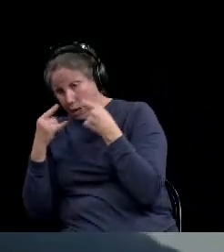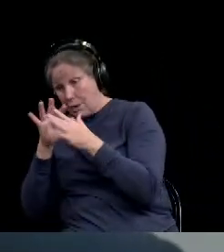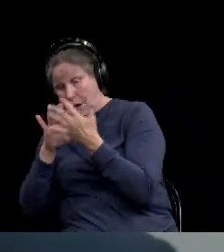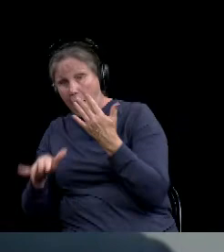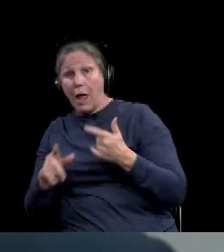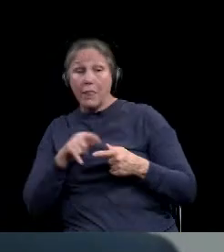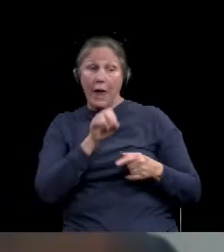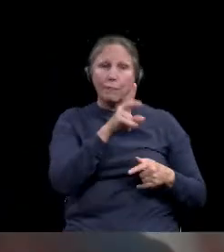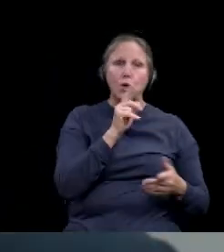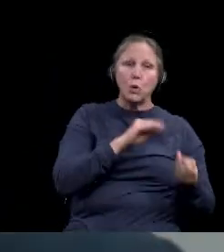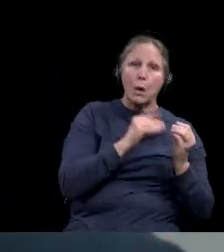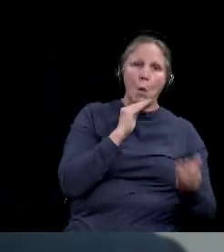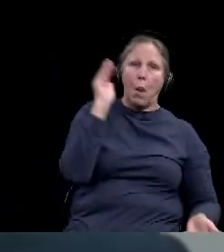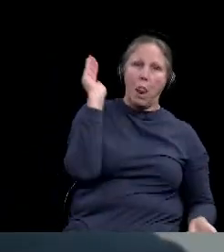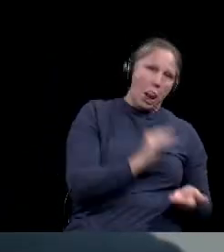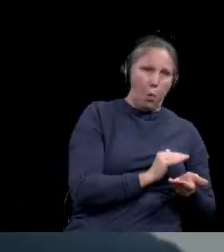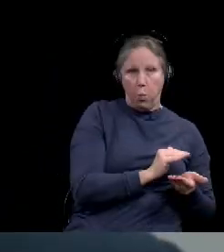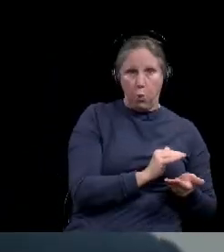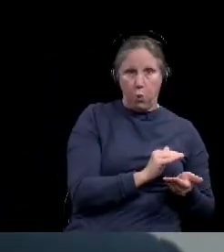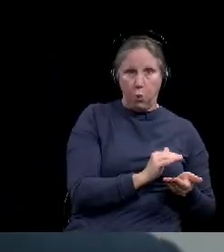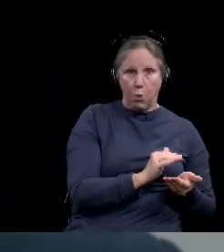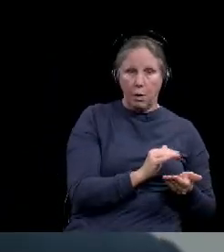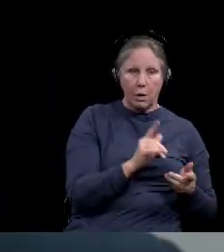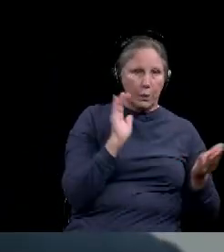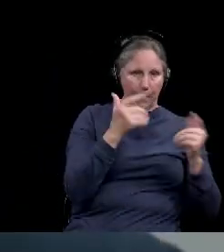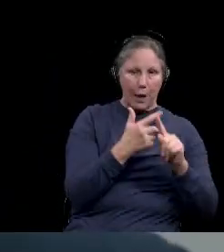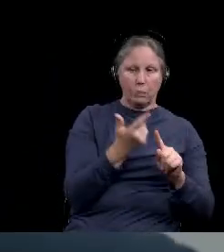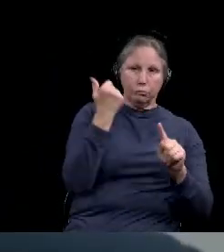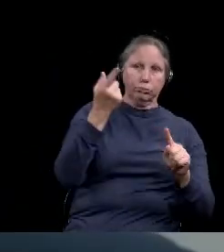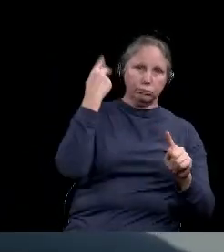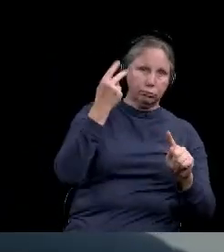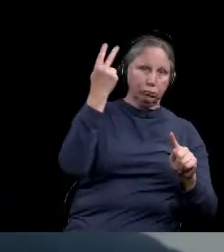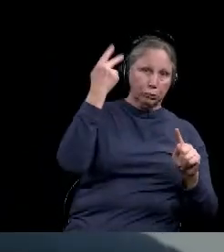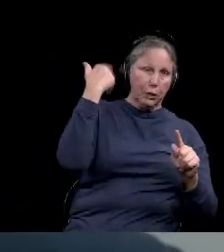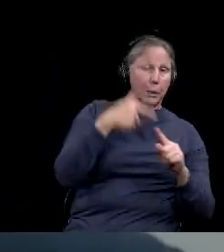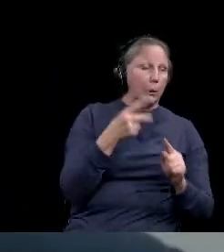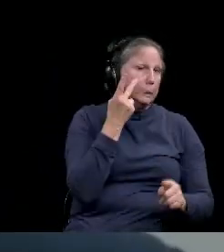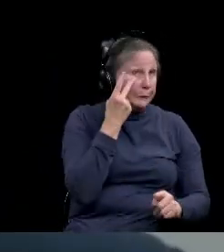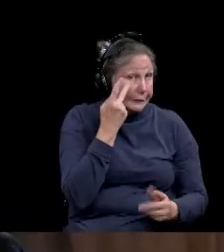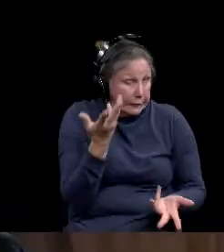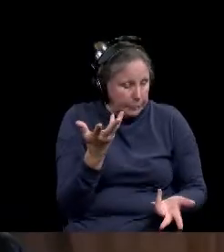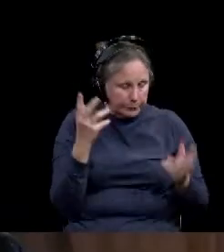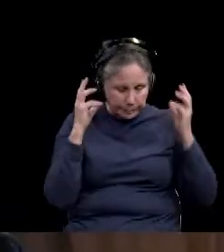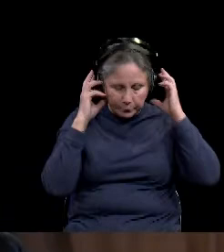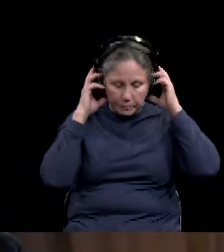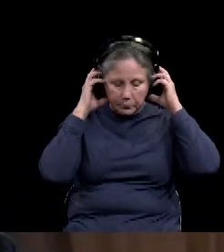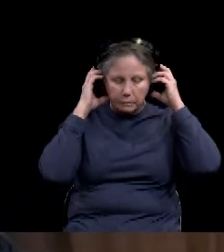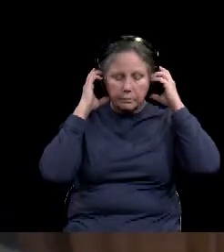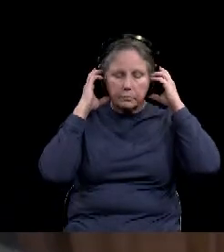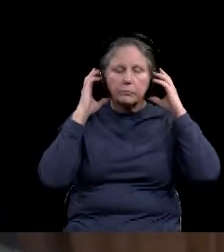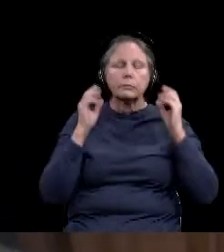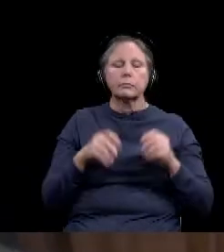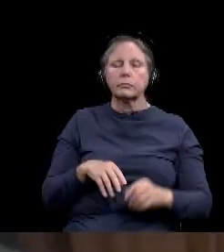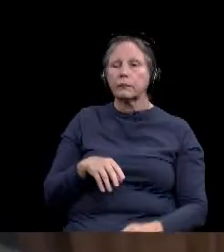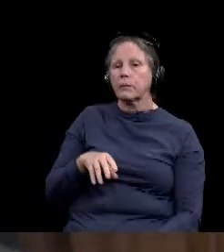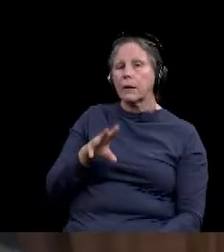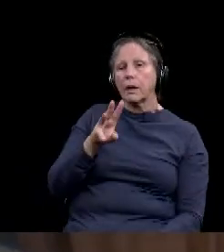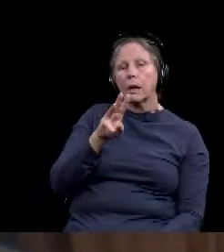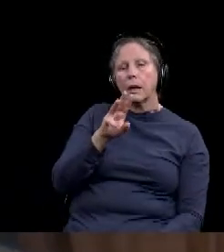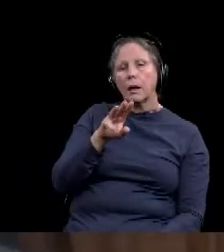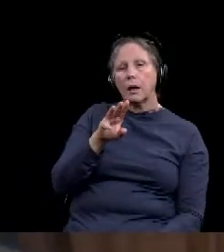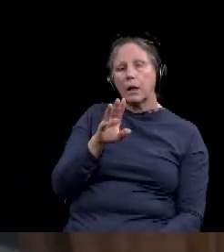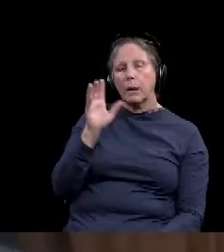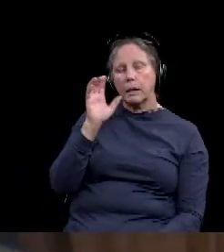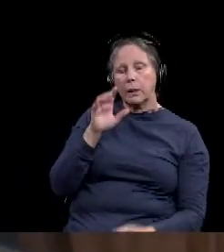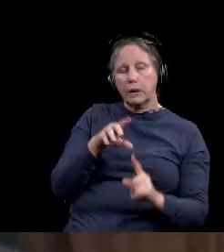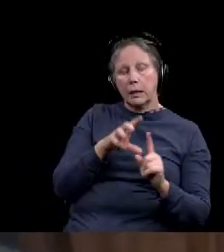amount of fluid this year, uh, than we've had in, in prior years, but we'll see. Okay. Mayor, you earlier mentioned about the Baylor game. So